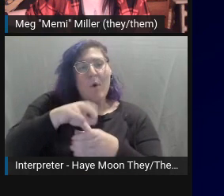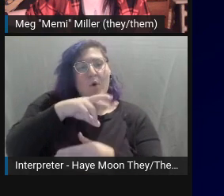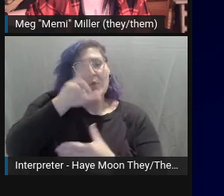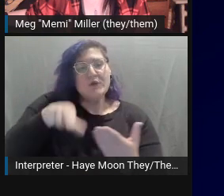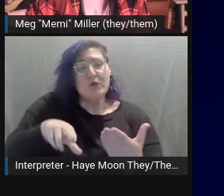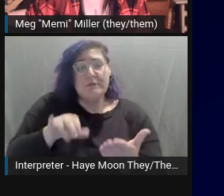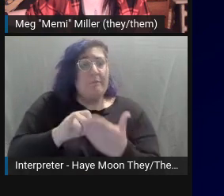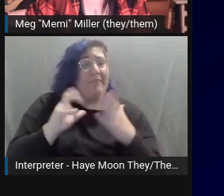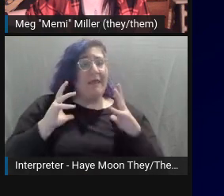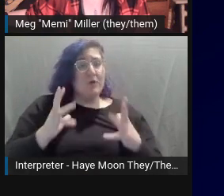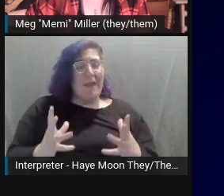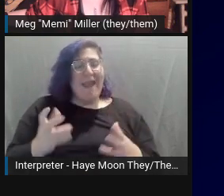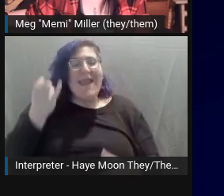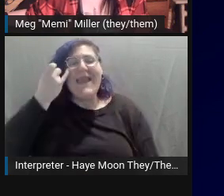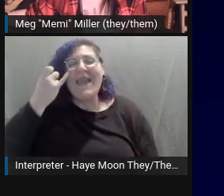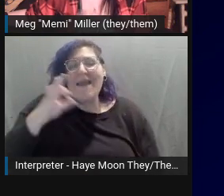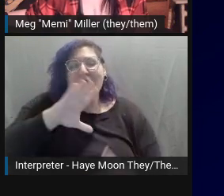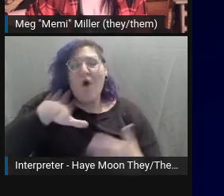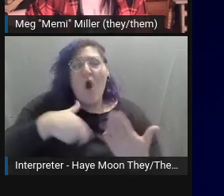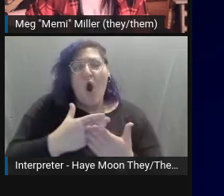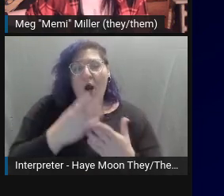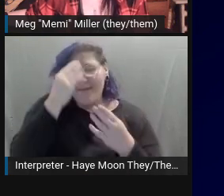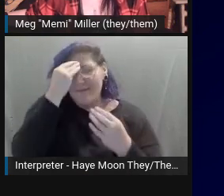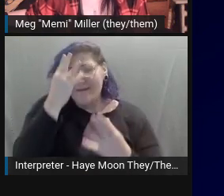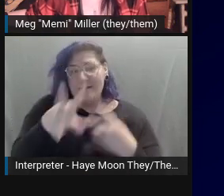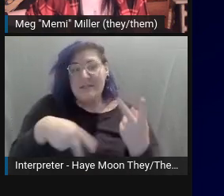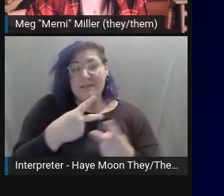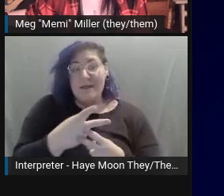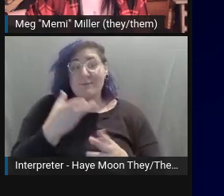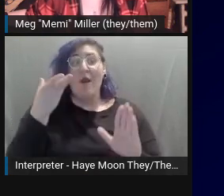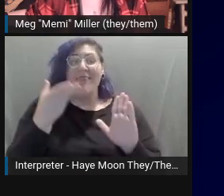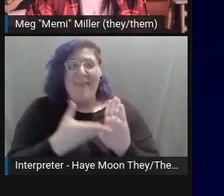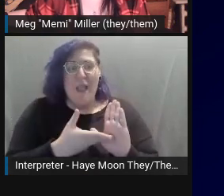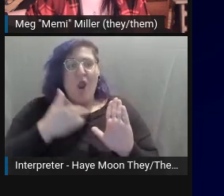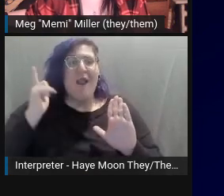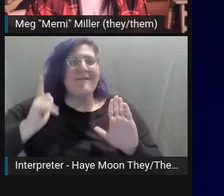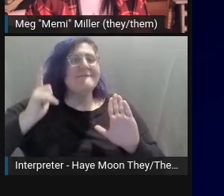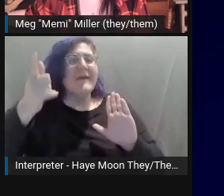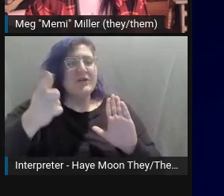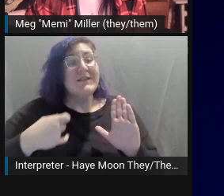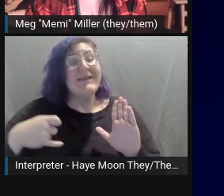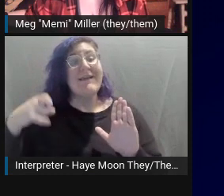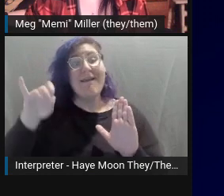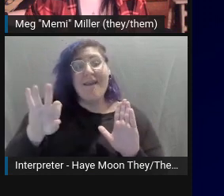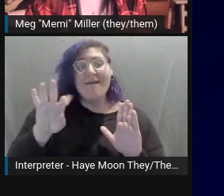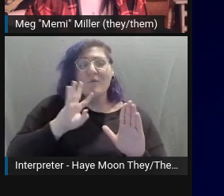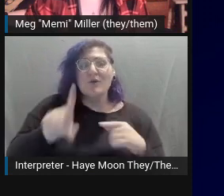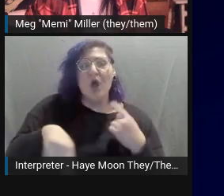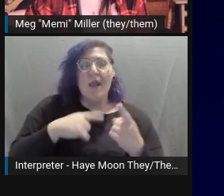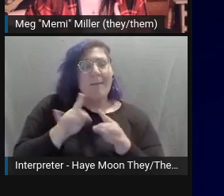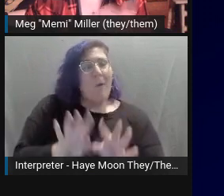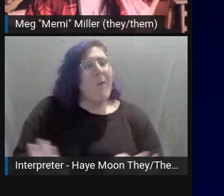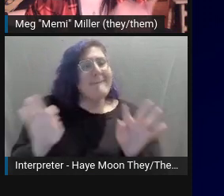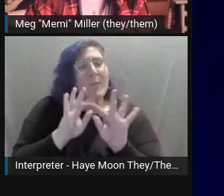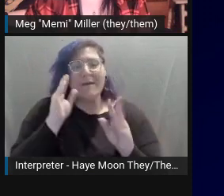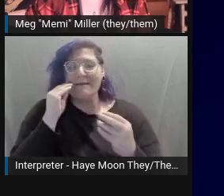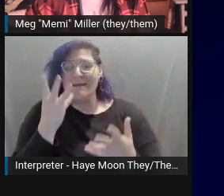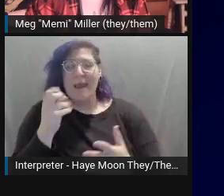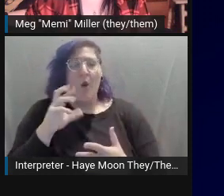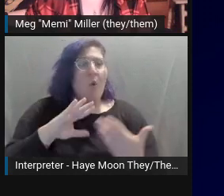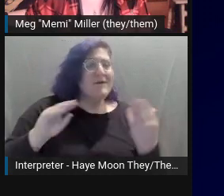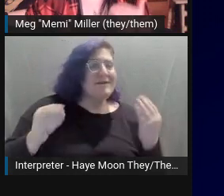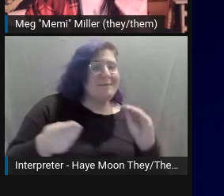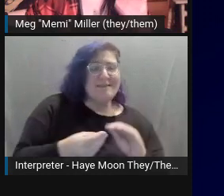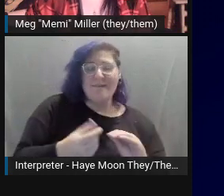were listed at some point. If we're talking about important data or statistics, I wouldn't risk any